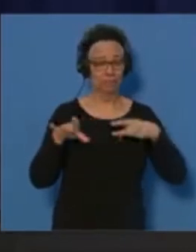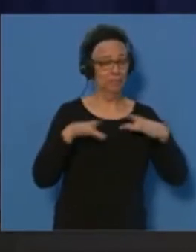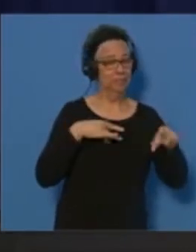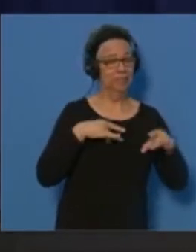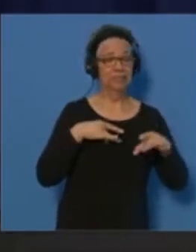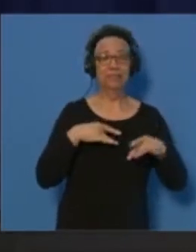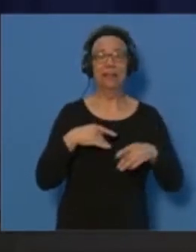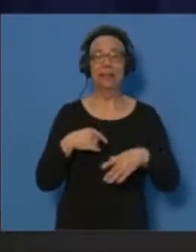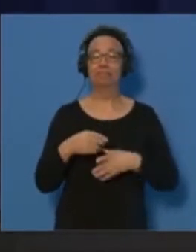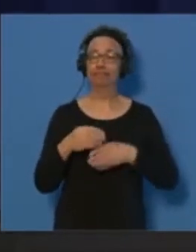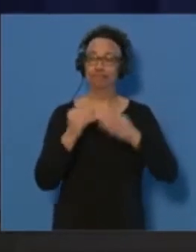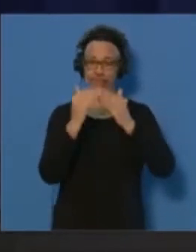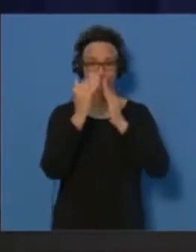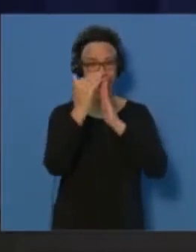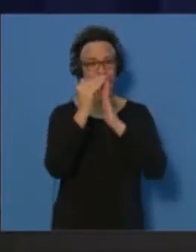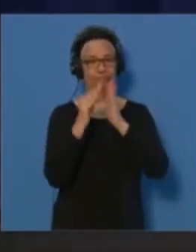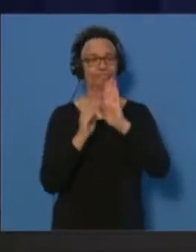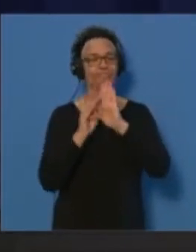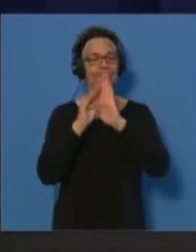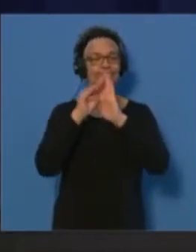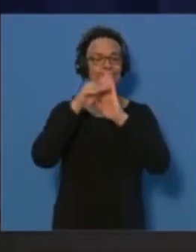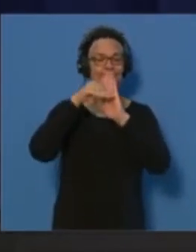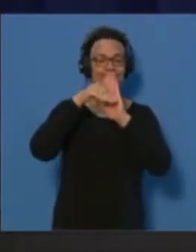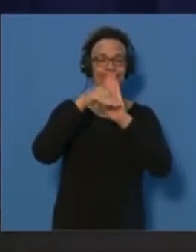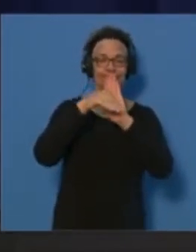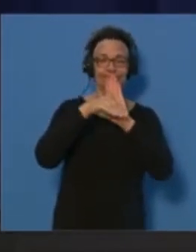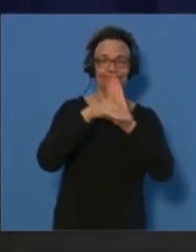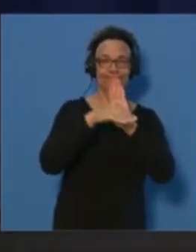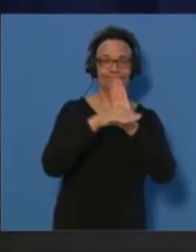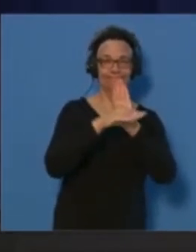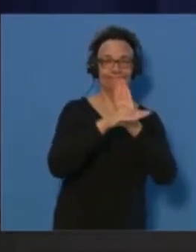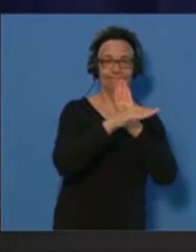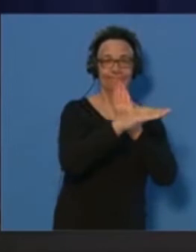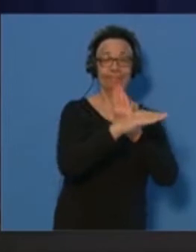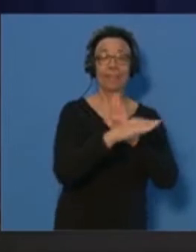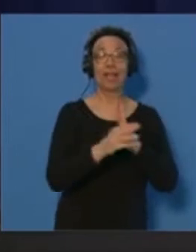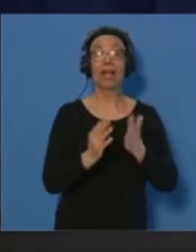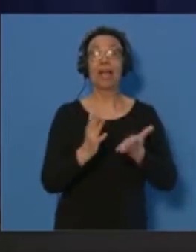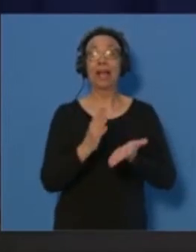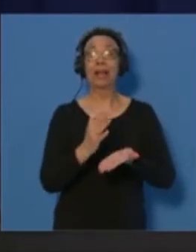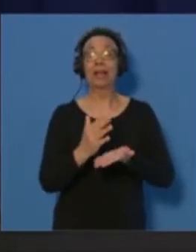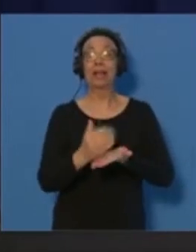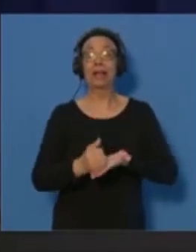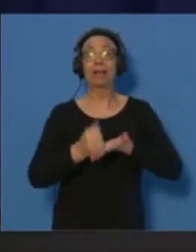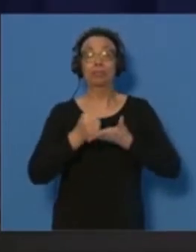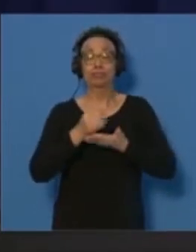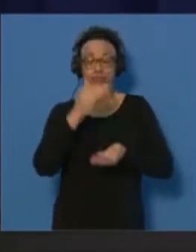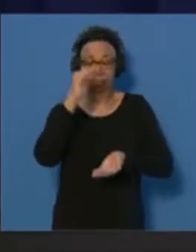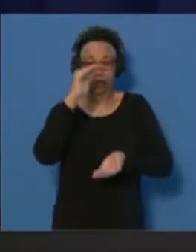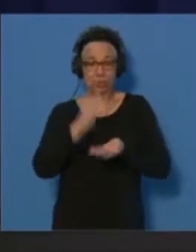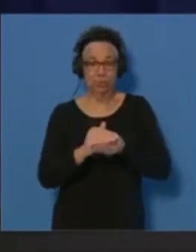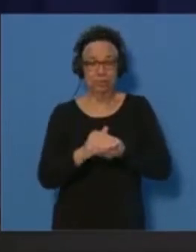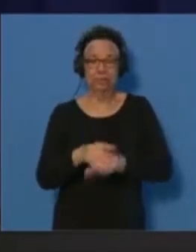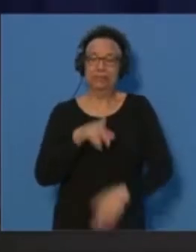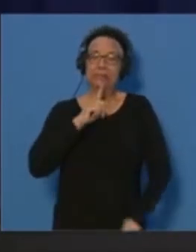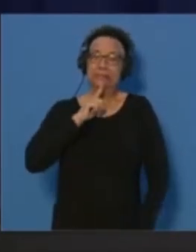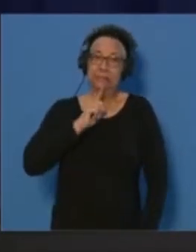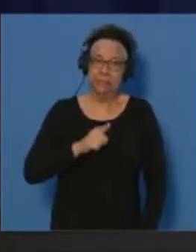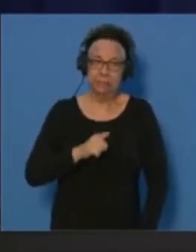flatten the curve and crucially helped to reduce the level of demand on the hospital and its staff.